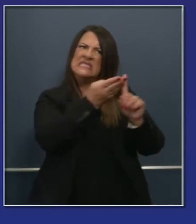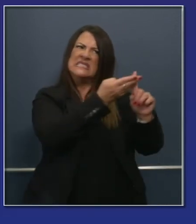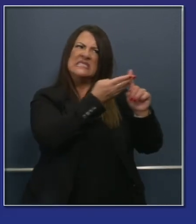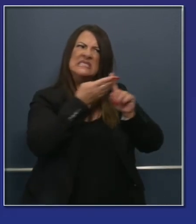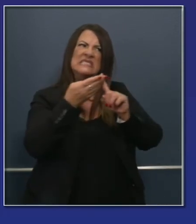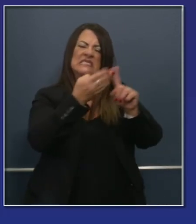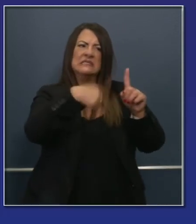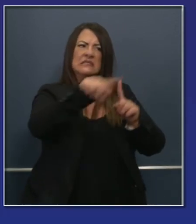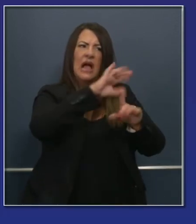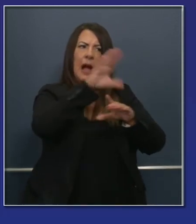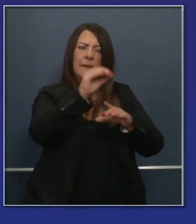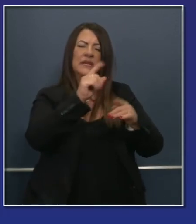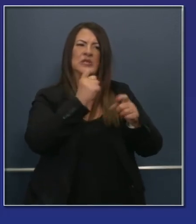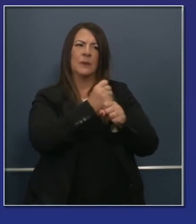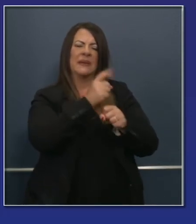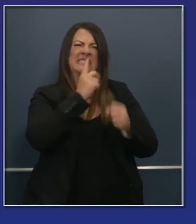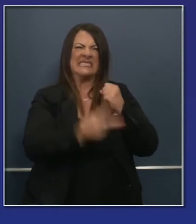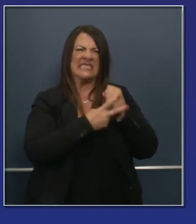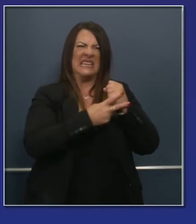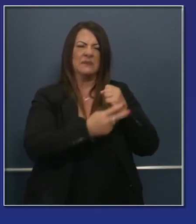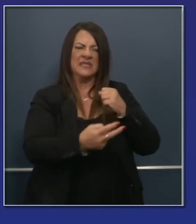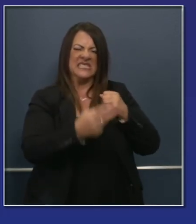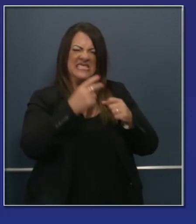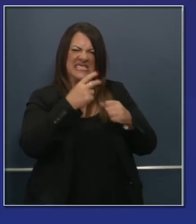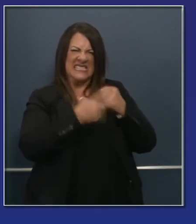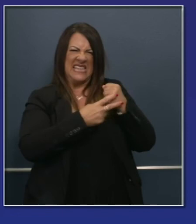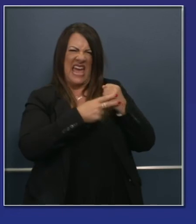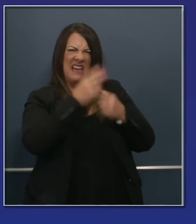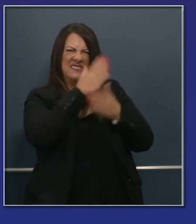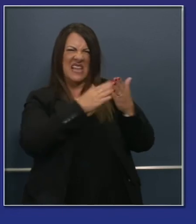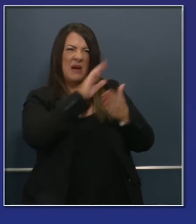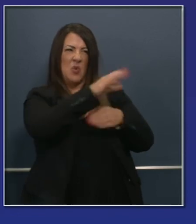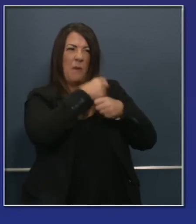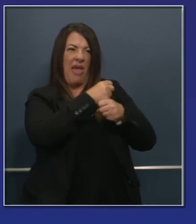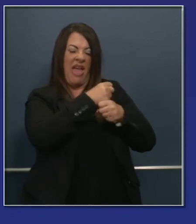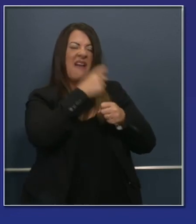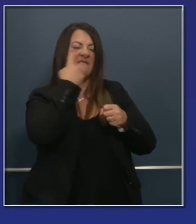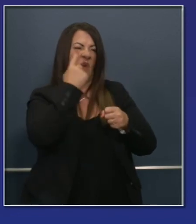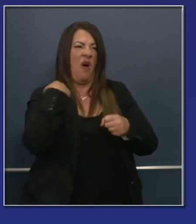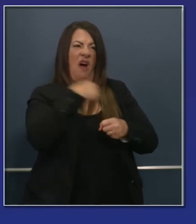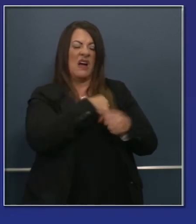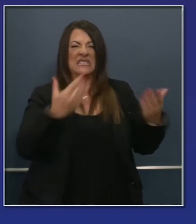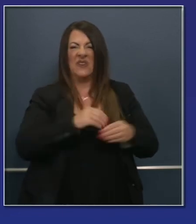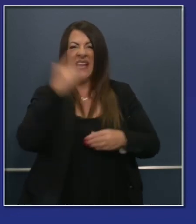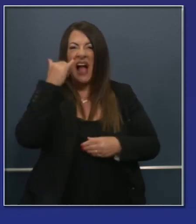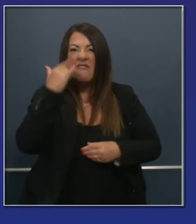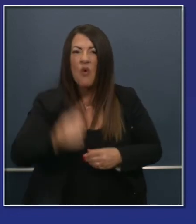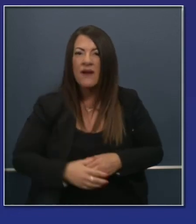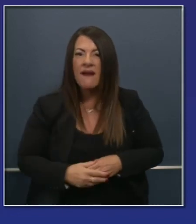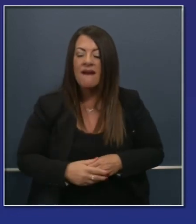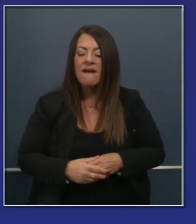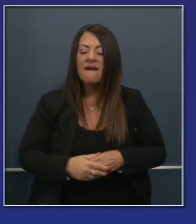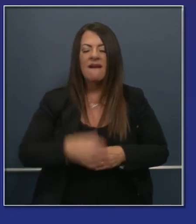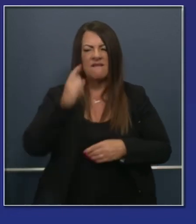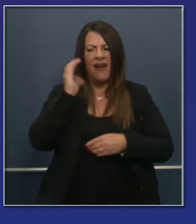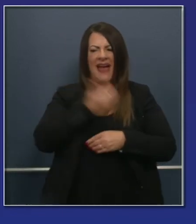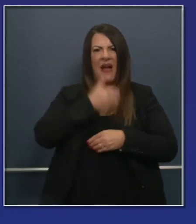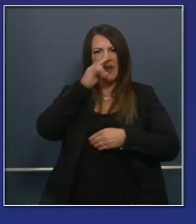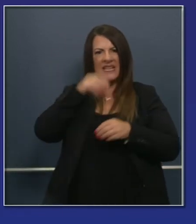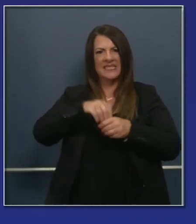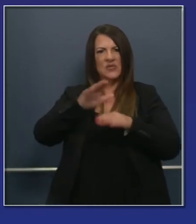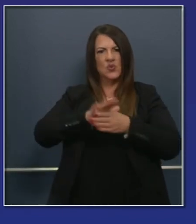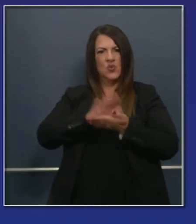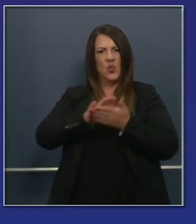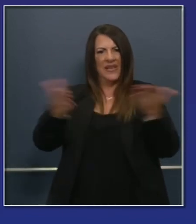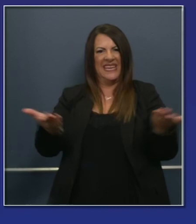aside and prioritize the access of quite literally hundreds of thousands of these devices for our school kids. It's a perfect